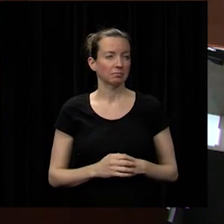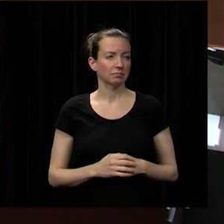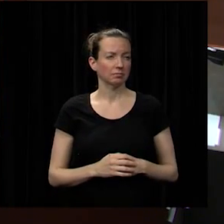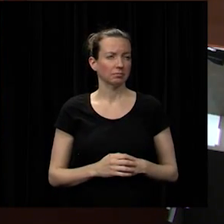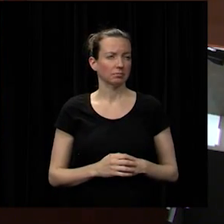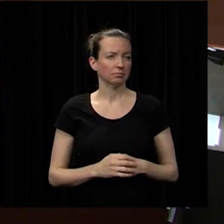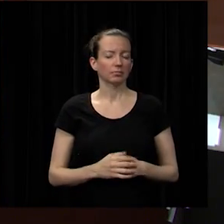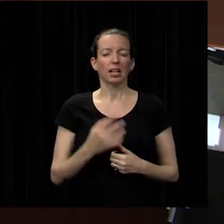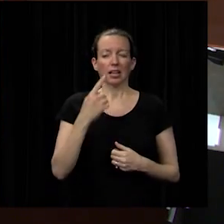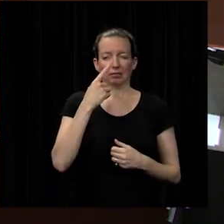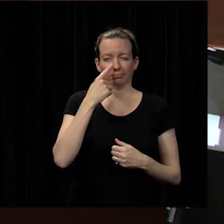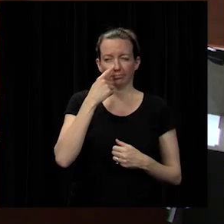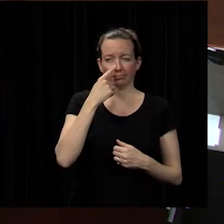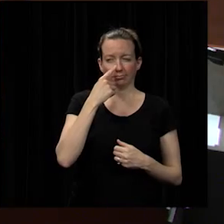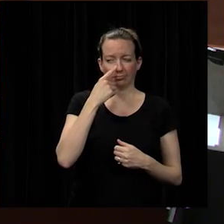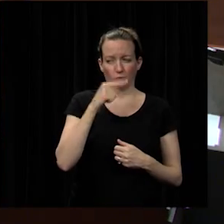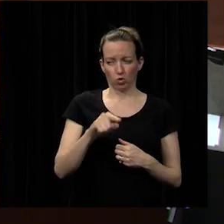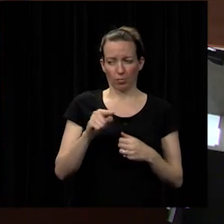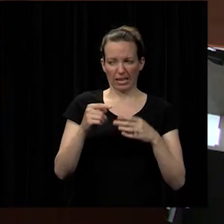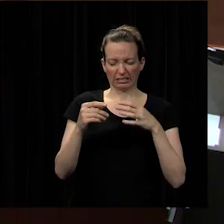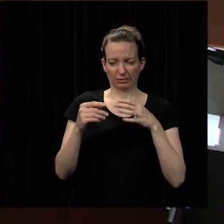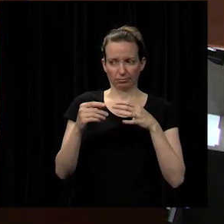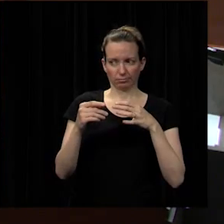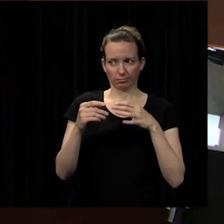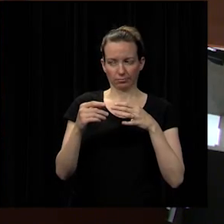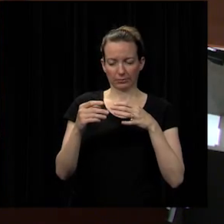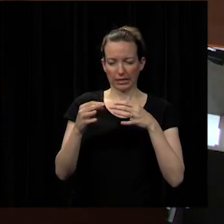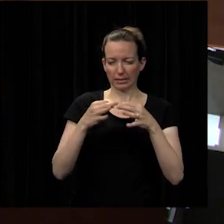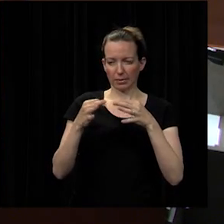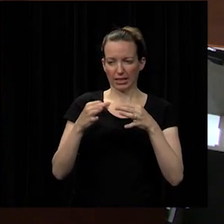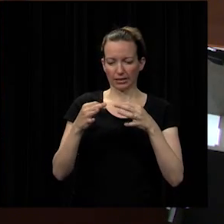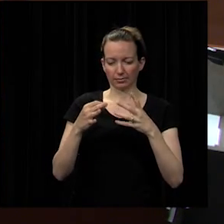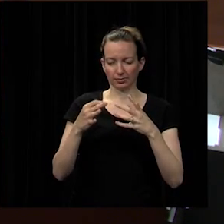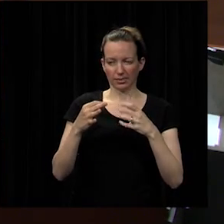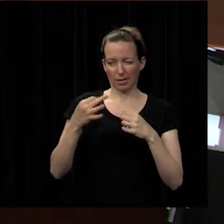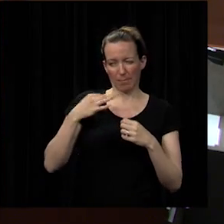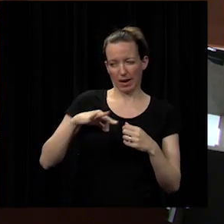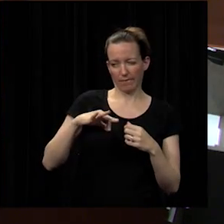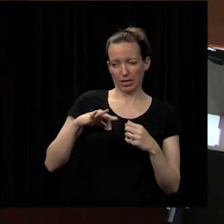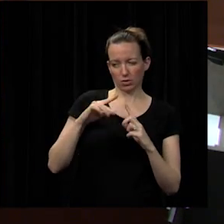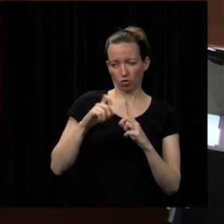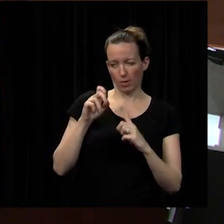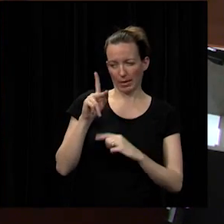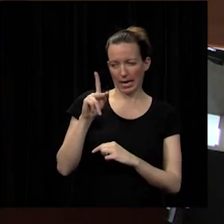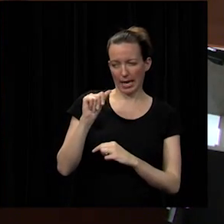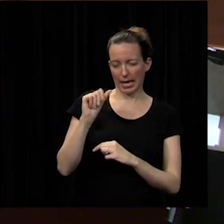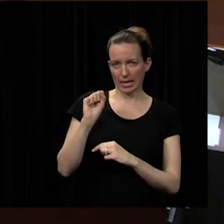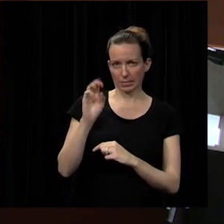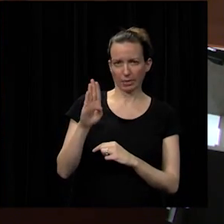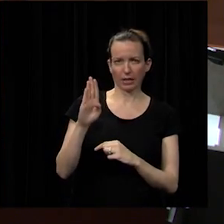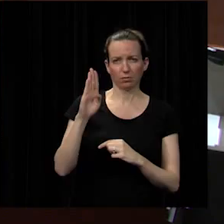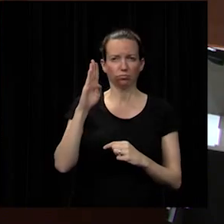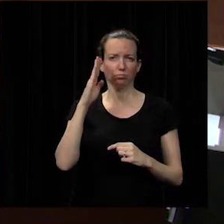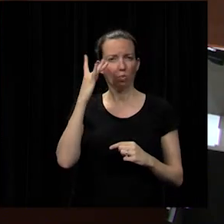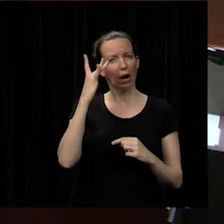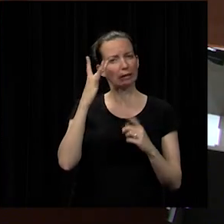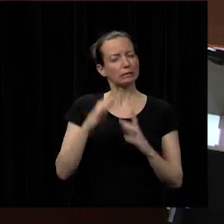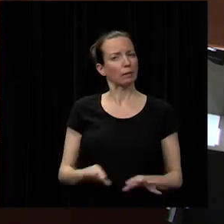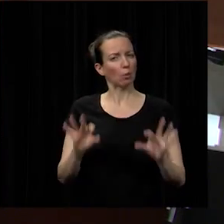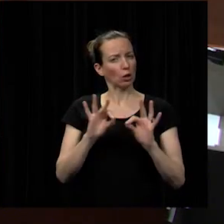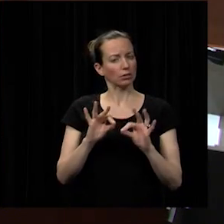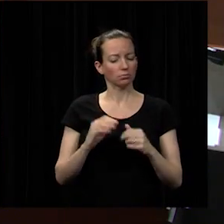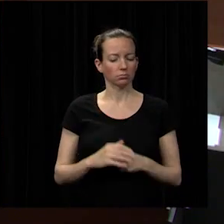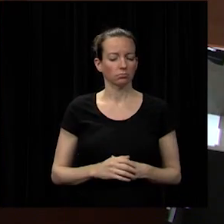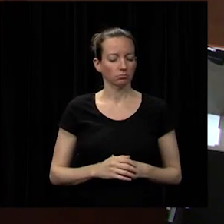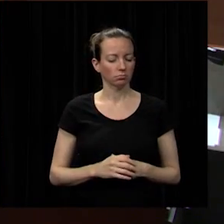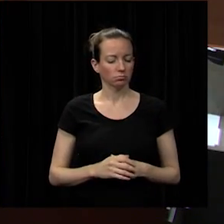very would you mind just kind of sharing a little bit of some of the benefits that we get from kasb and and why this is something important for us to look at